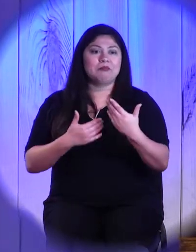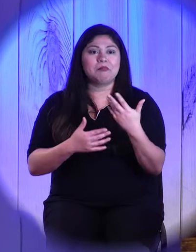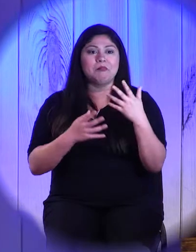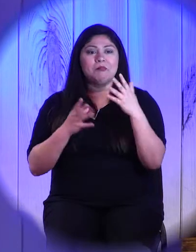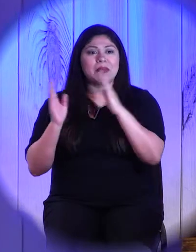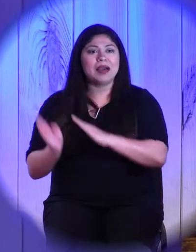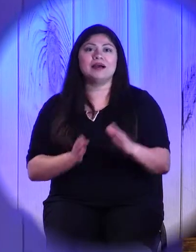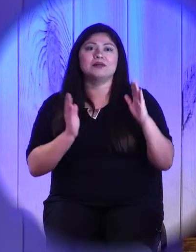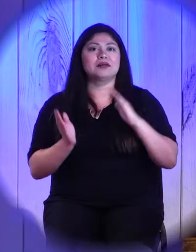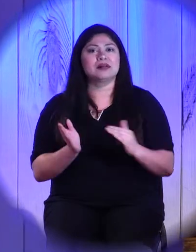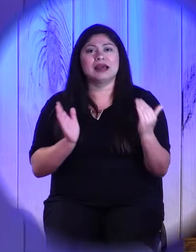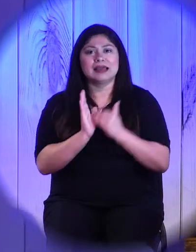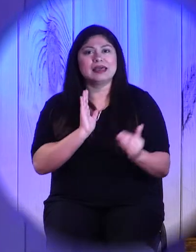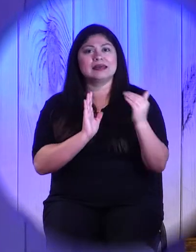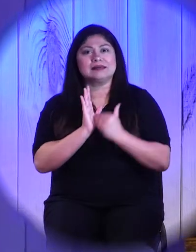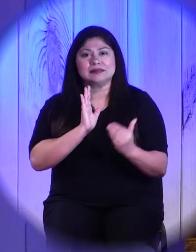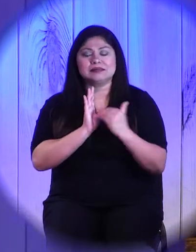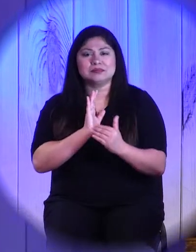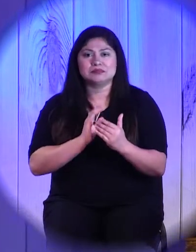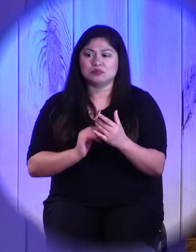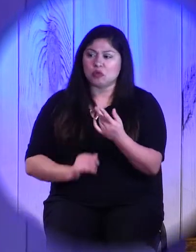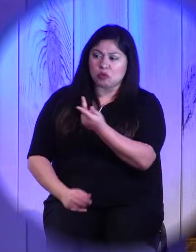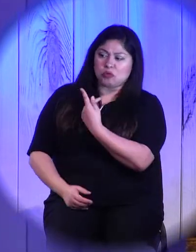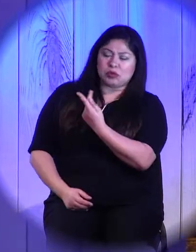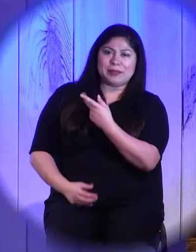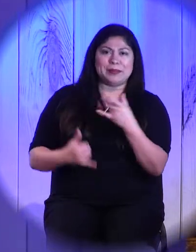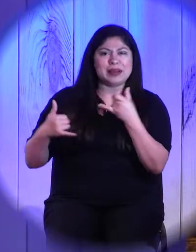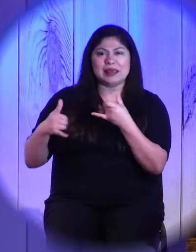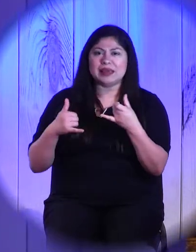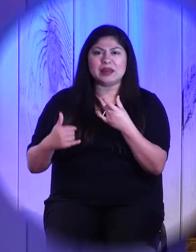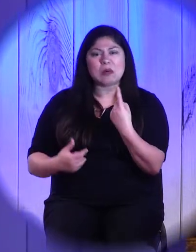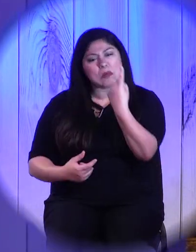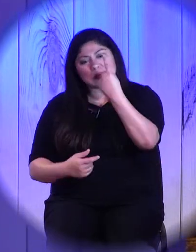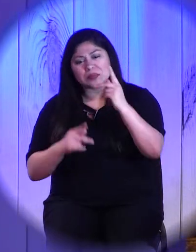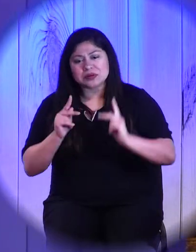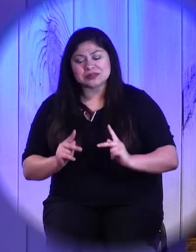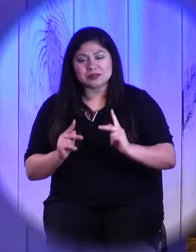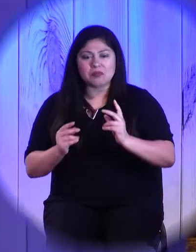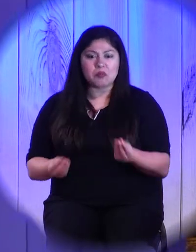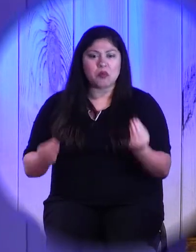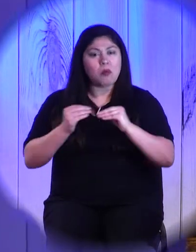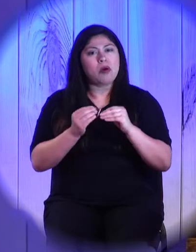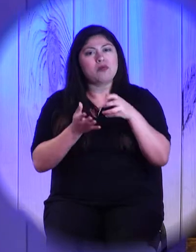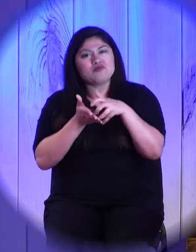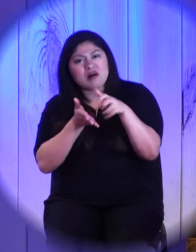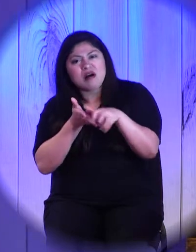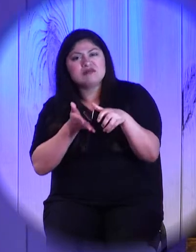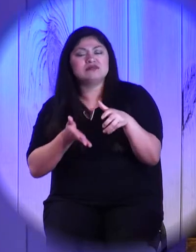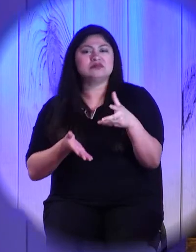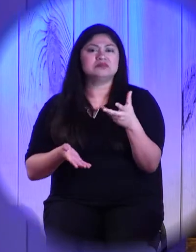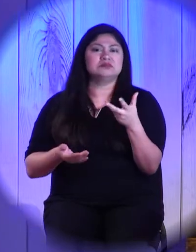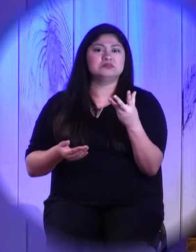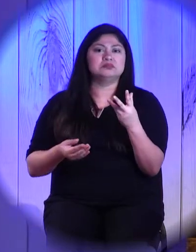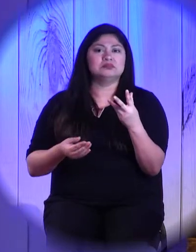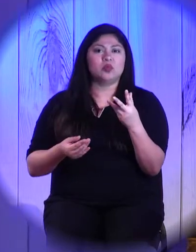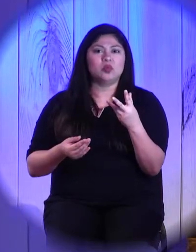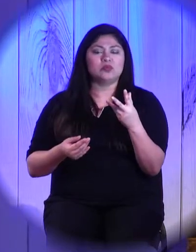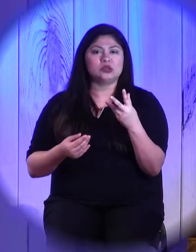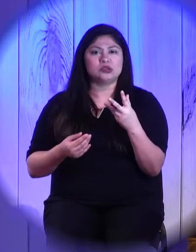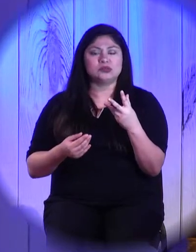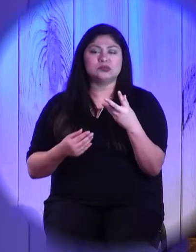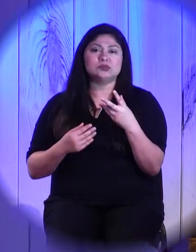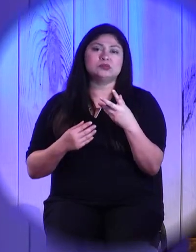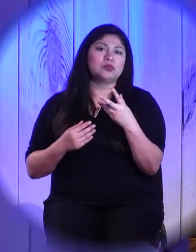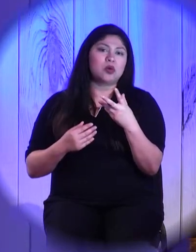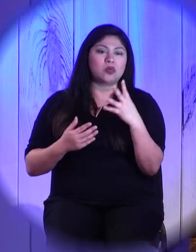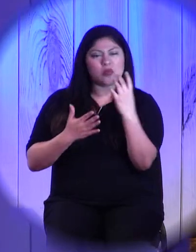again. We would go play, and one person would be a little rougher than the other expected or simply would win in such a